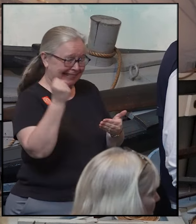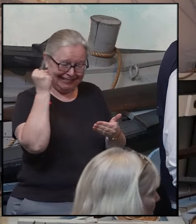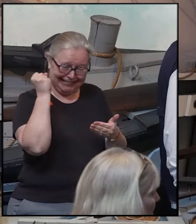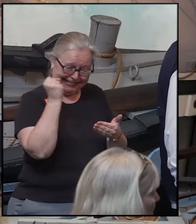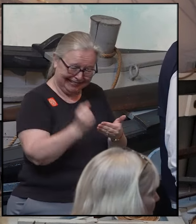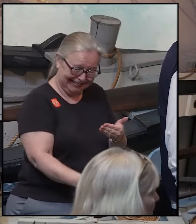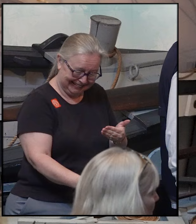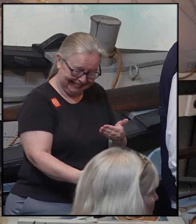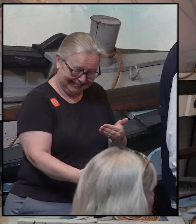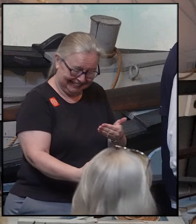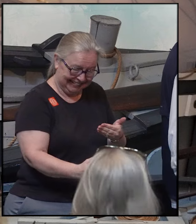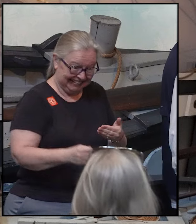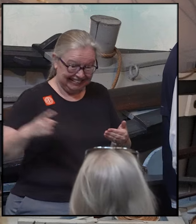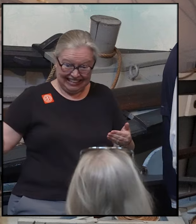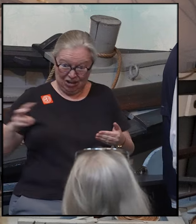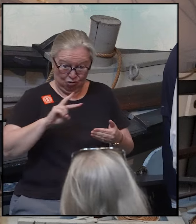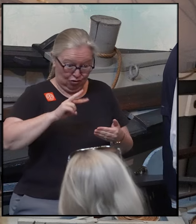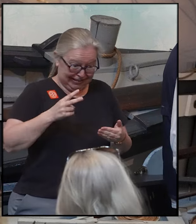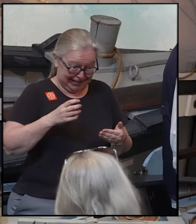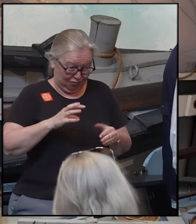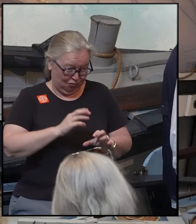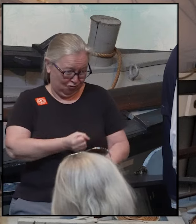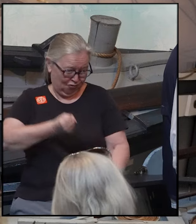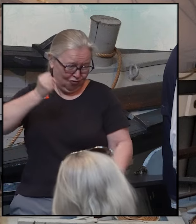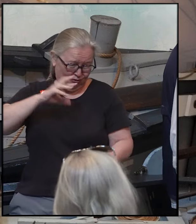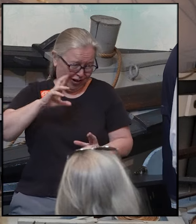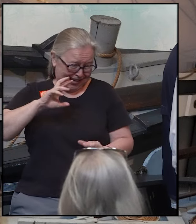he's going to get the second one ready.